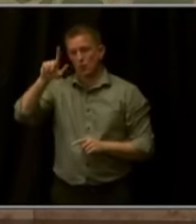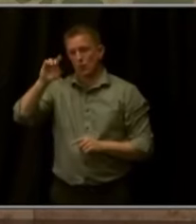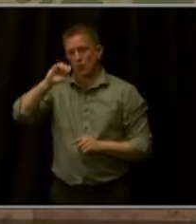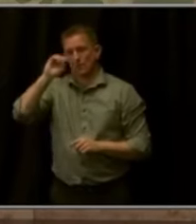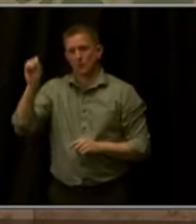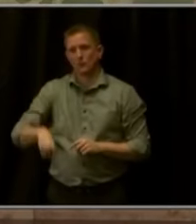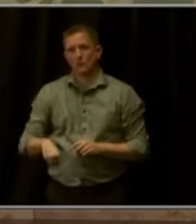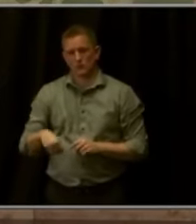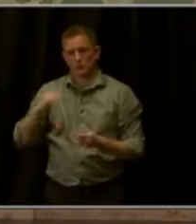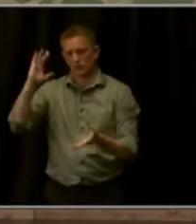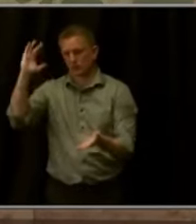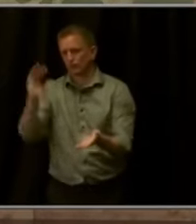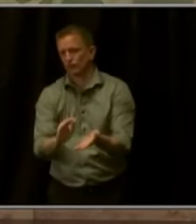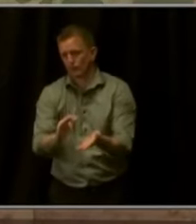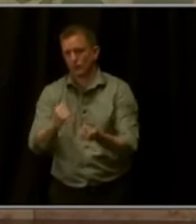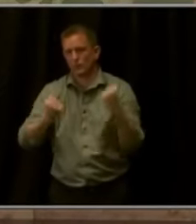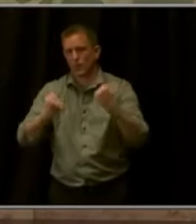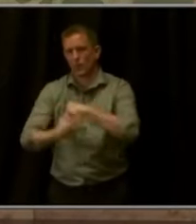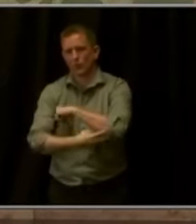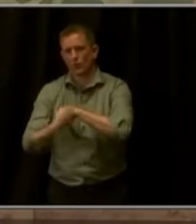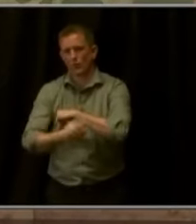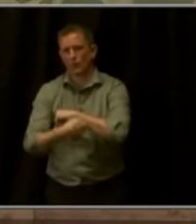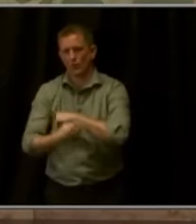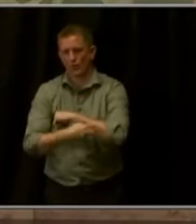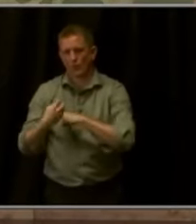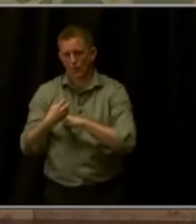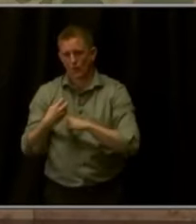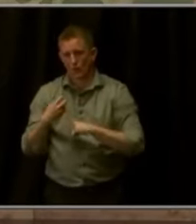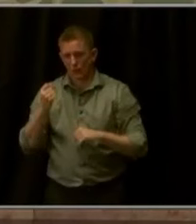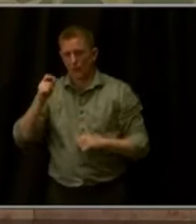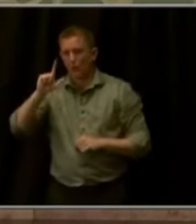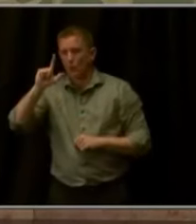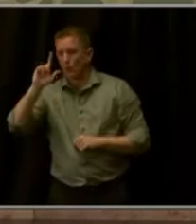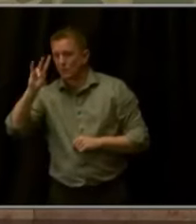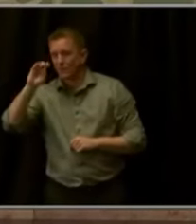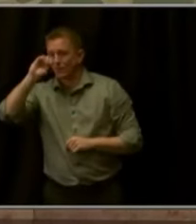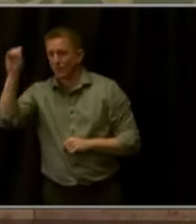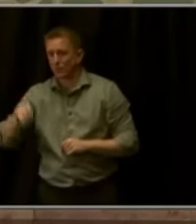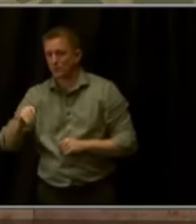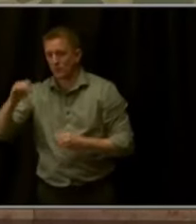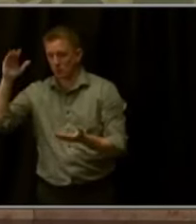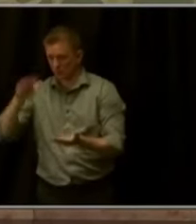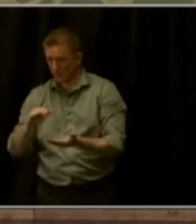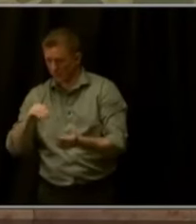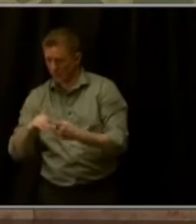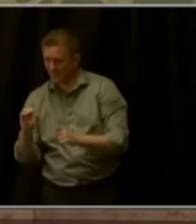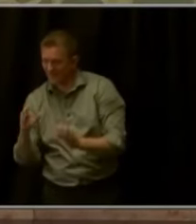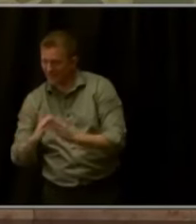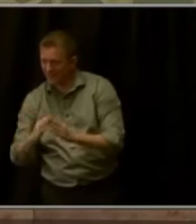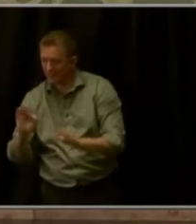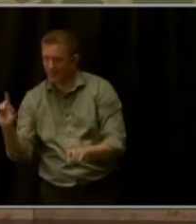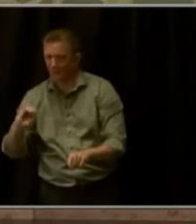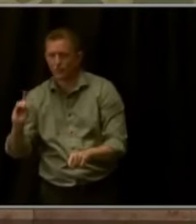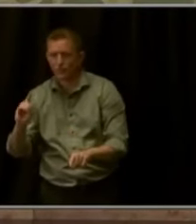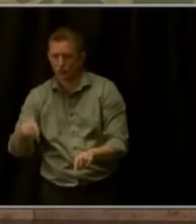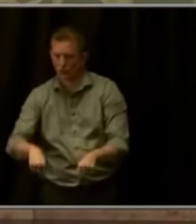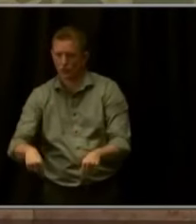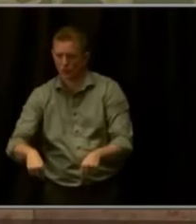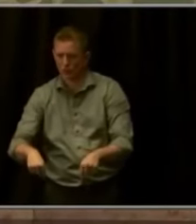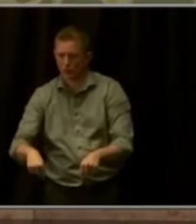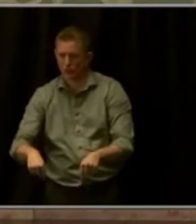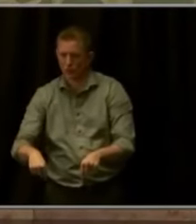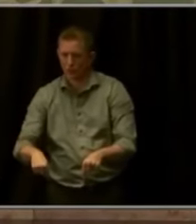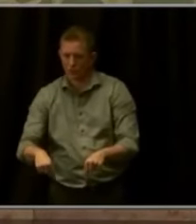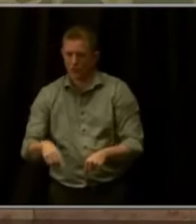in stolen vehicles, a 27 percent reduction in the city of Denver, driven by a major reduction of auto theft at